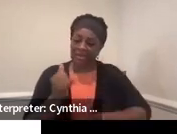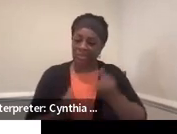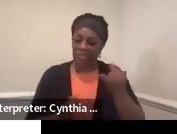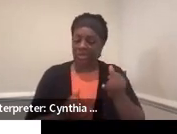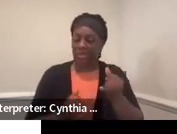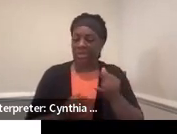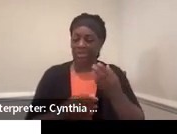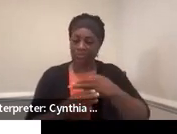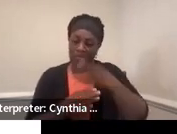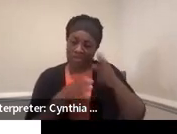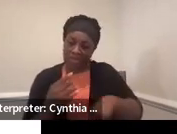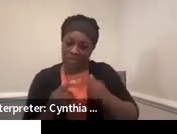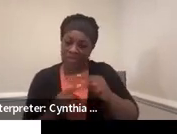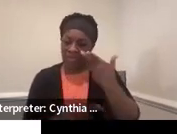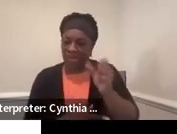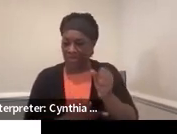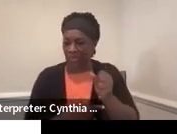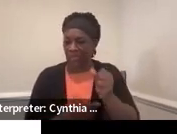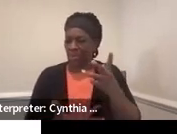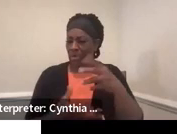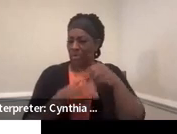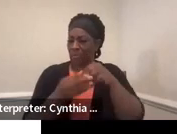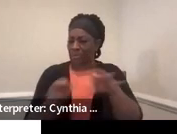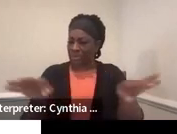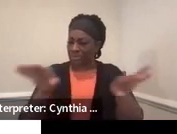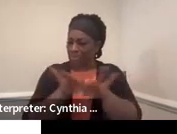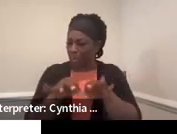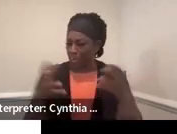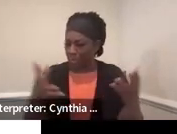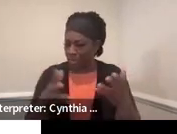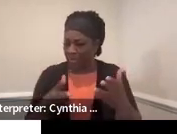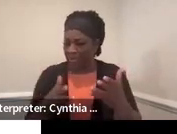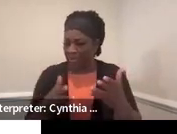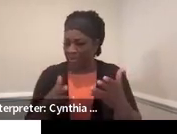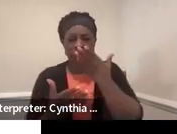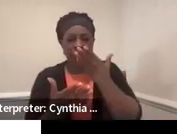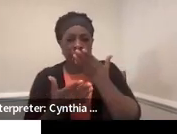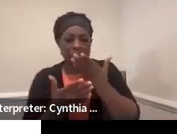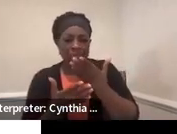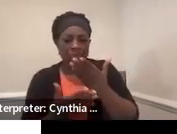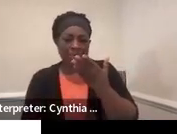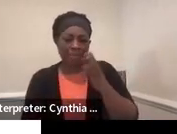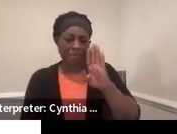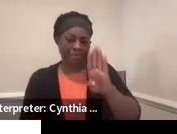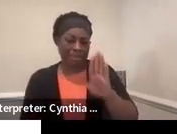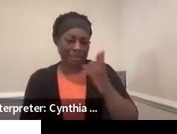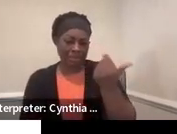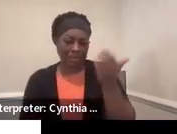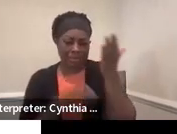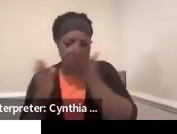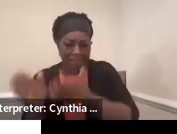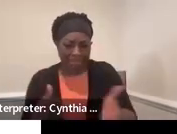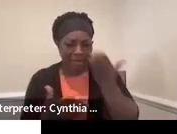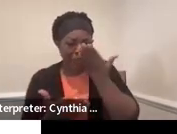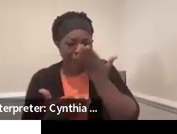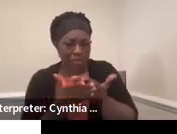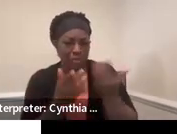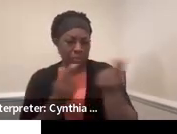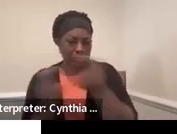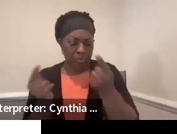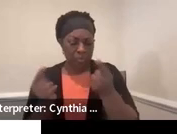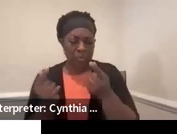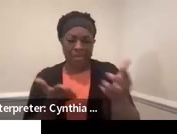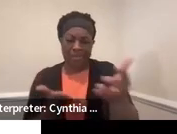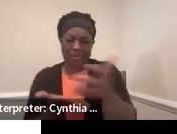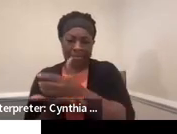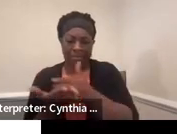we really wanted to include today is that good B13 planning and data collection will